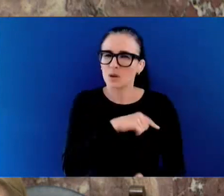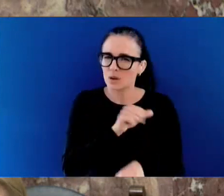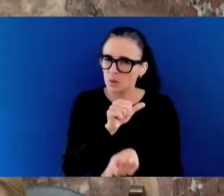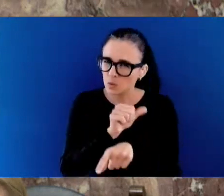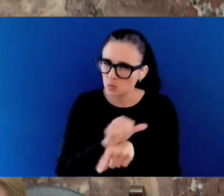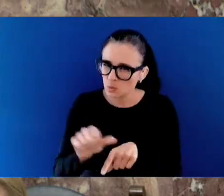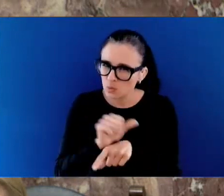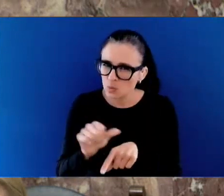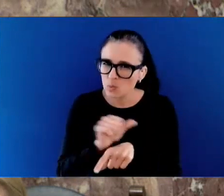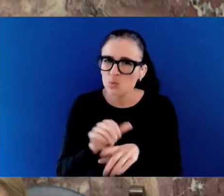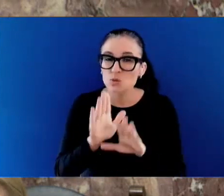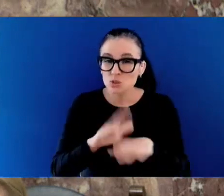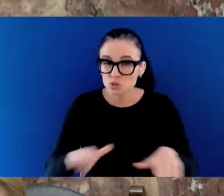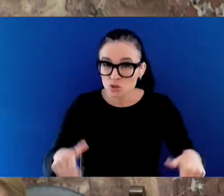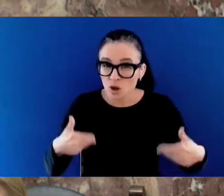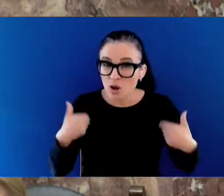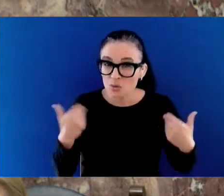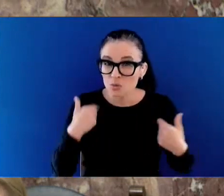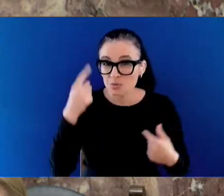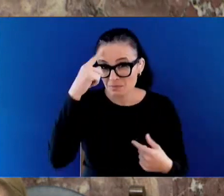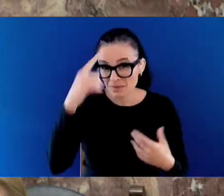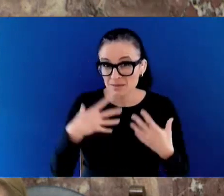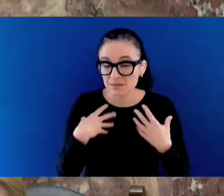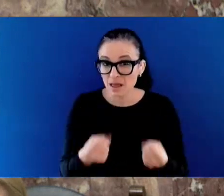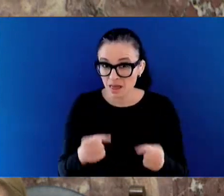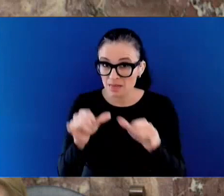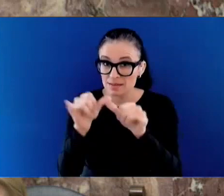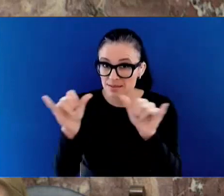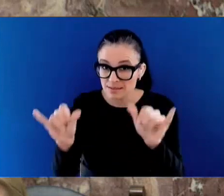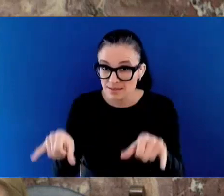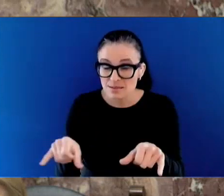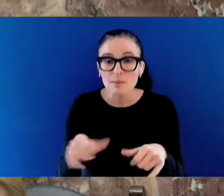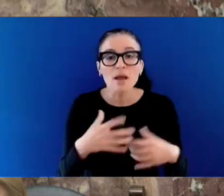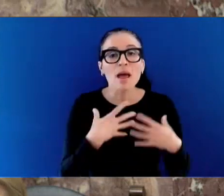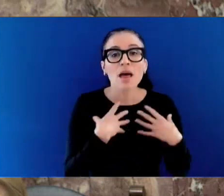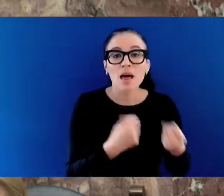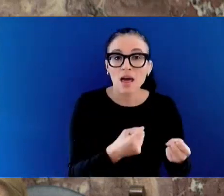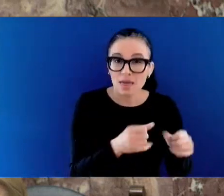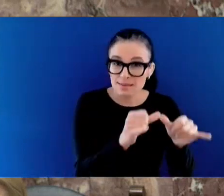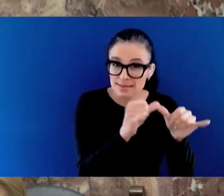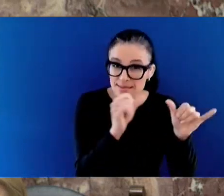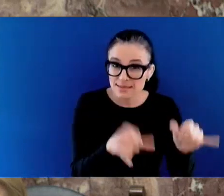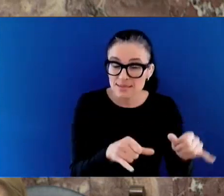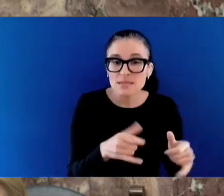addressing any concerns that have come forward with respect to